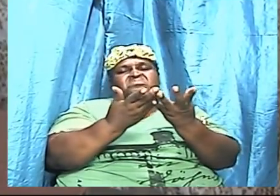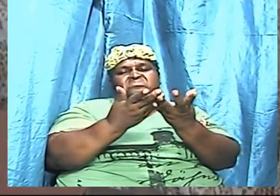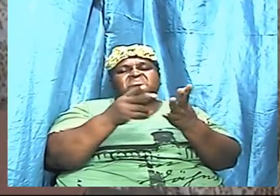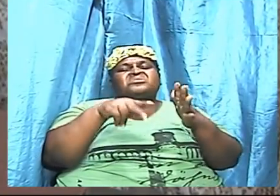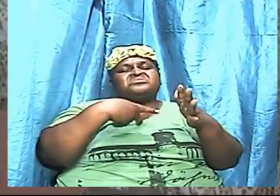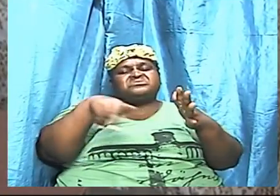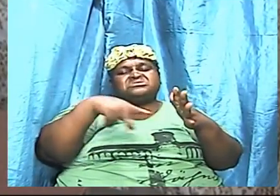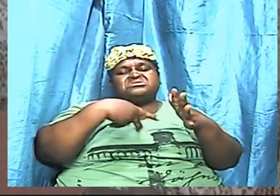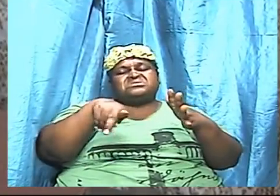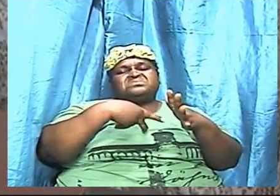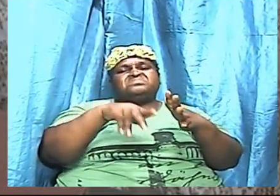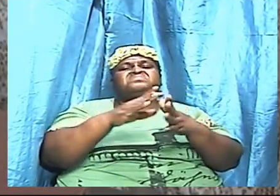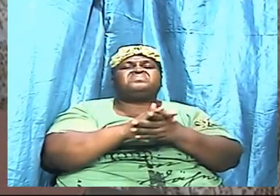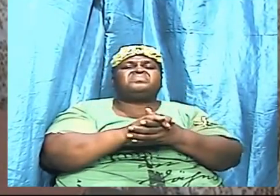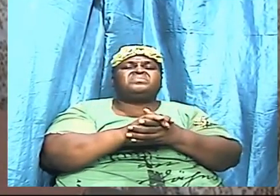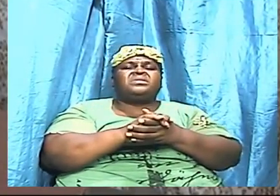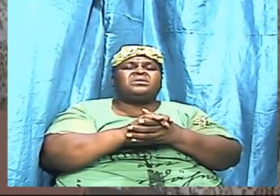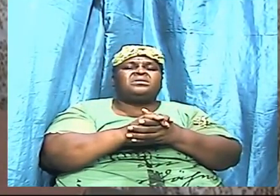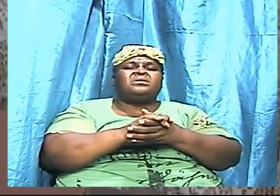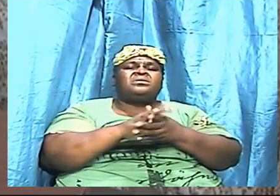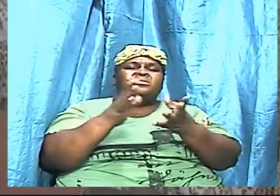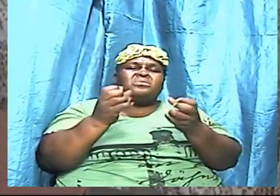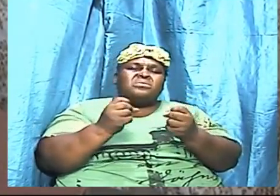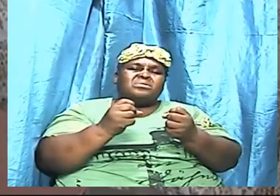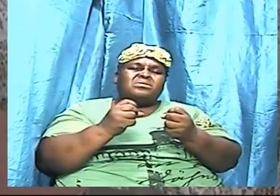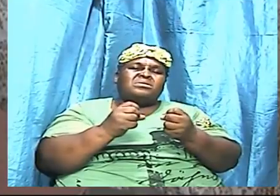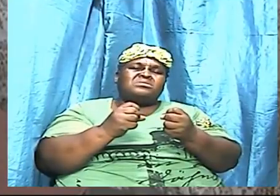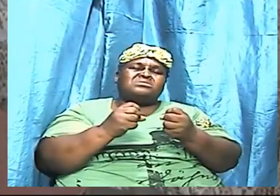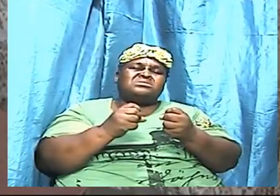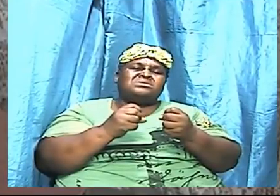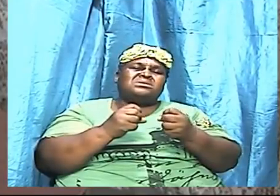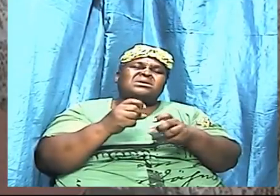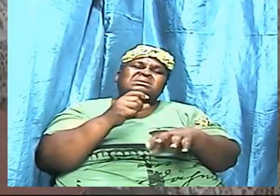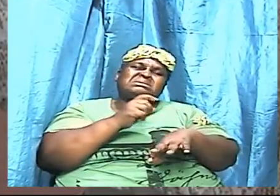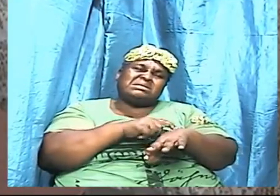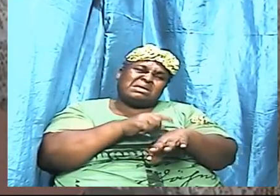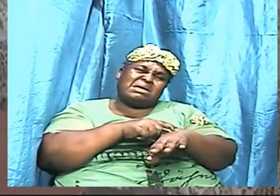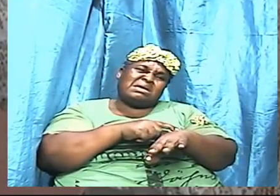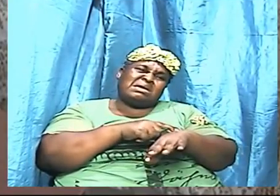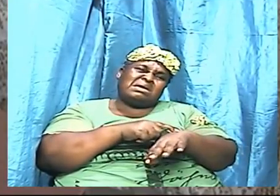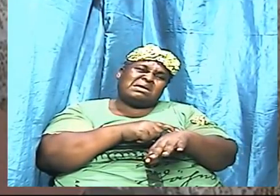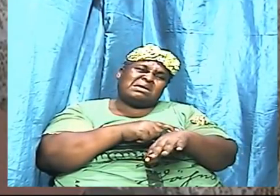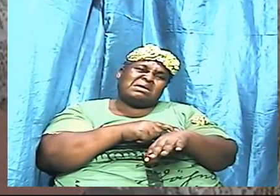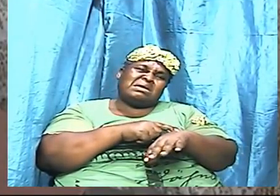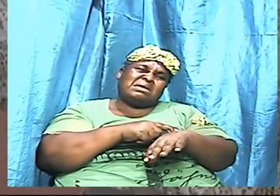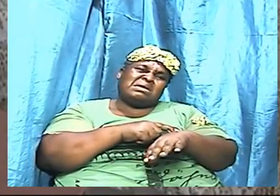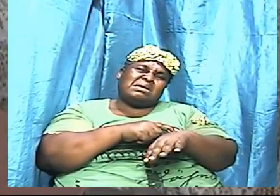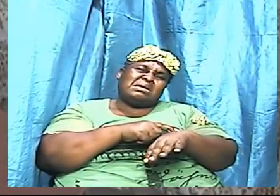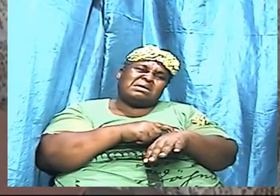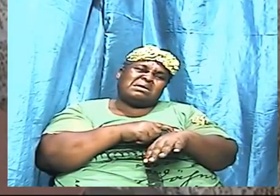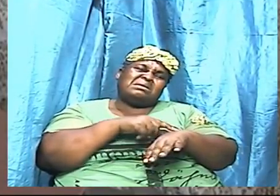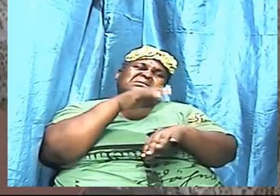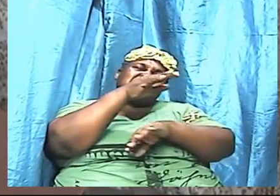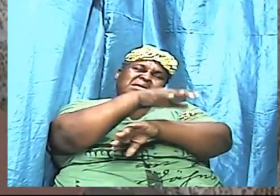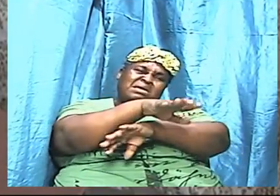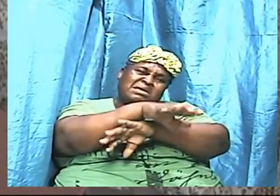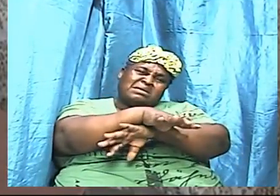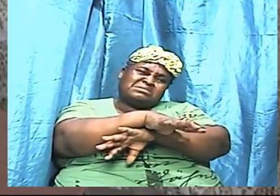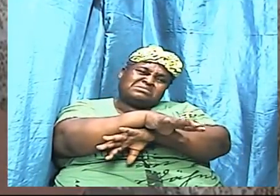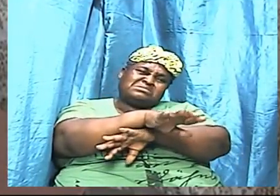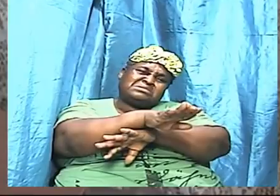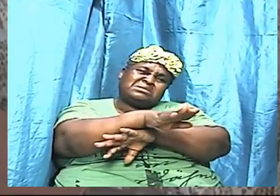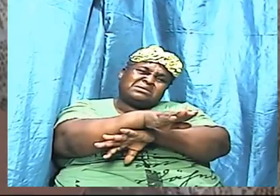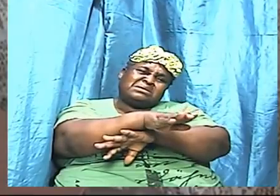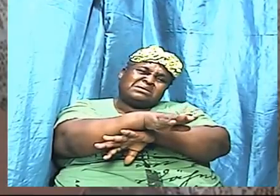want us to at a point in the day and we could probably do it for the evening for the night when we know everybody is at home